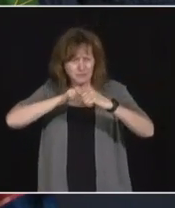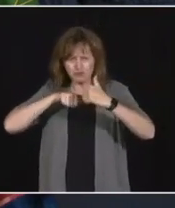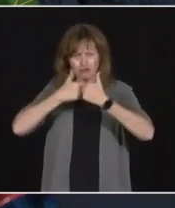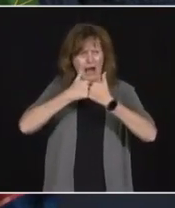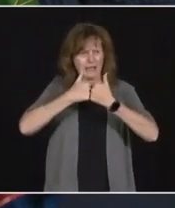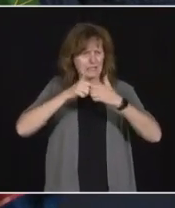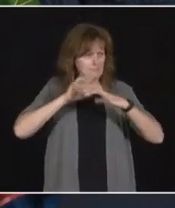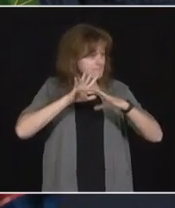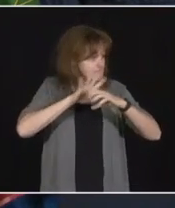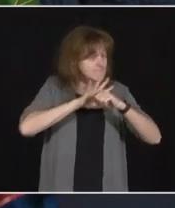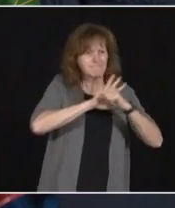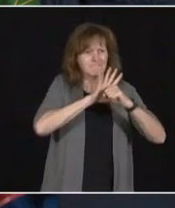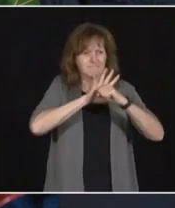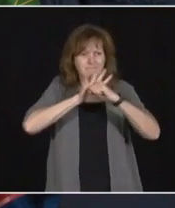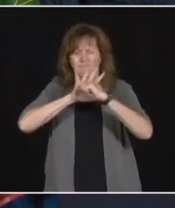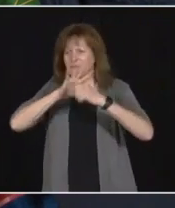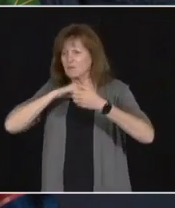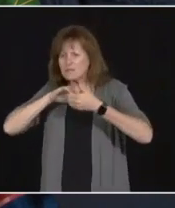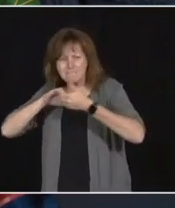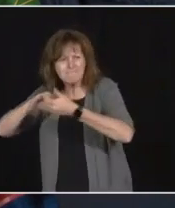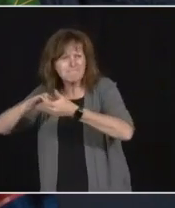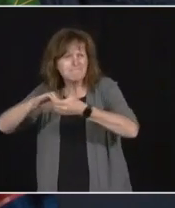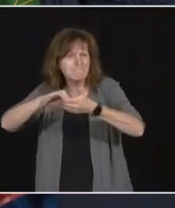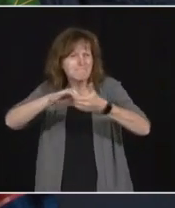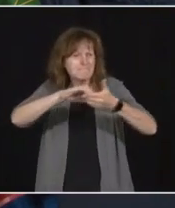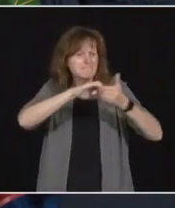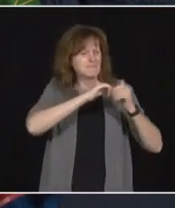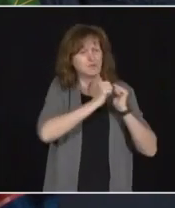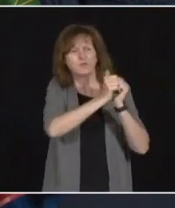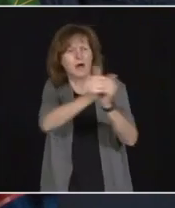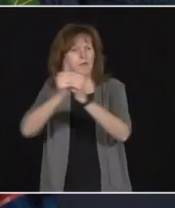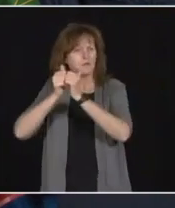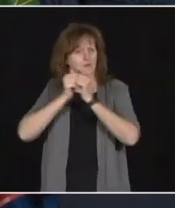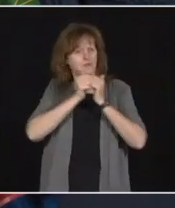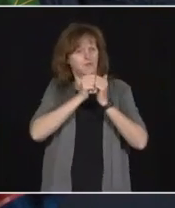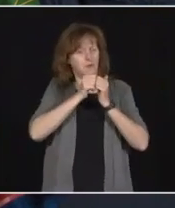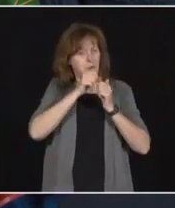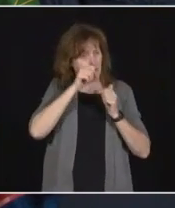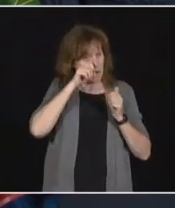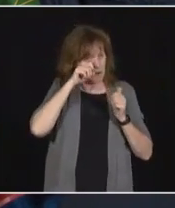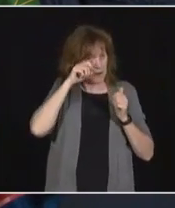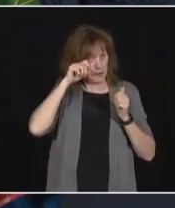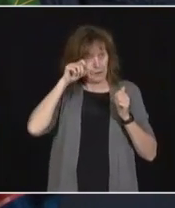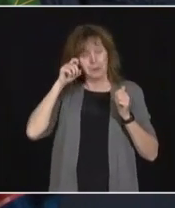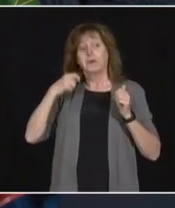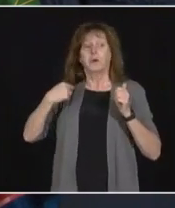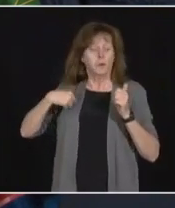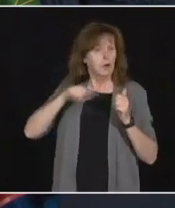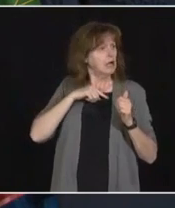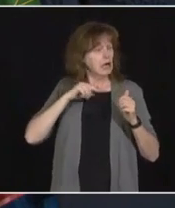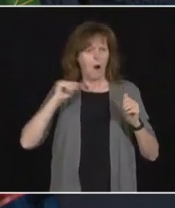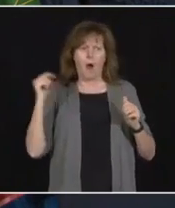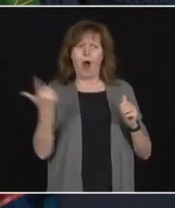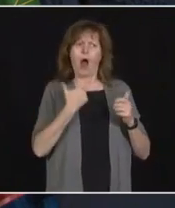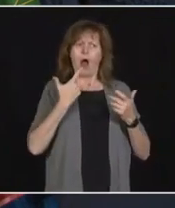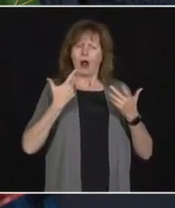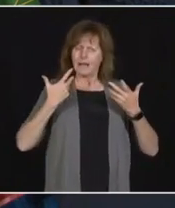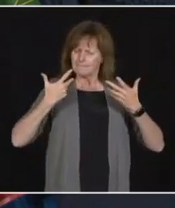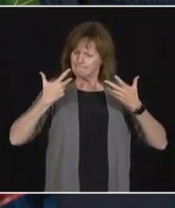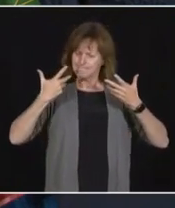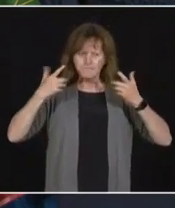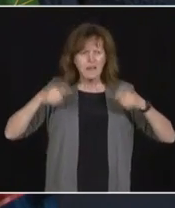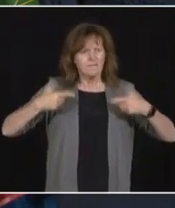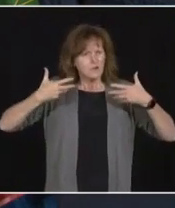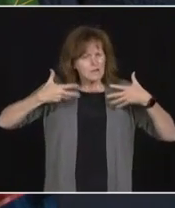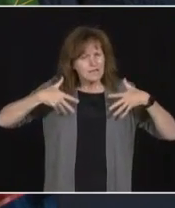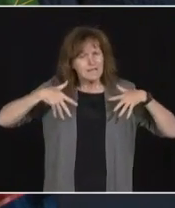together. As a result of our collective efforts. As a result of our collective sacrifices. Today, we are able